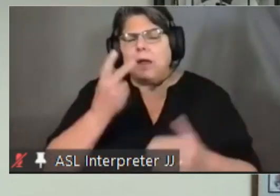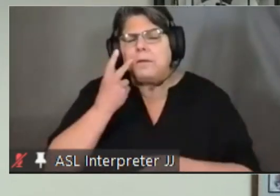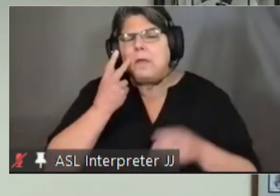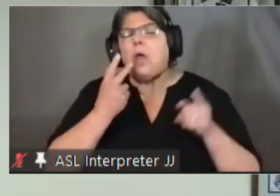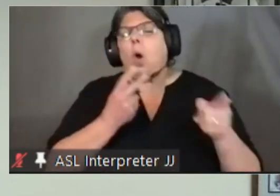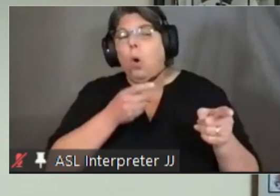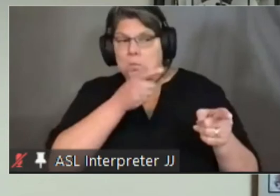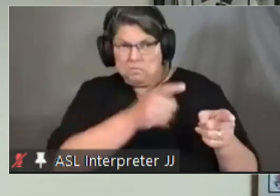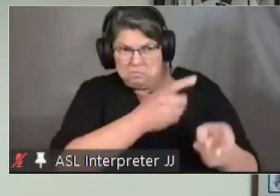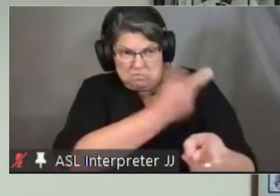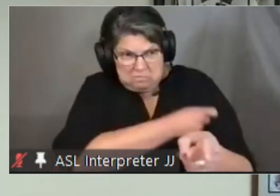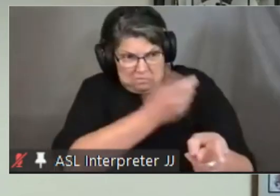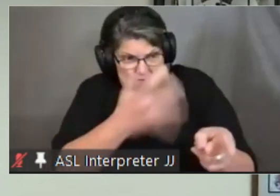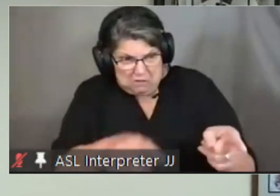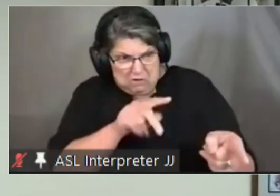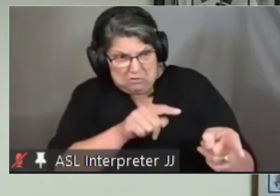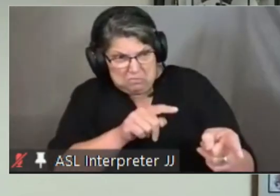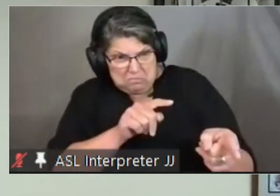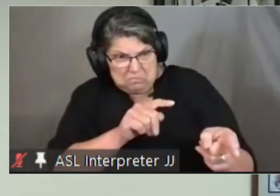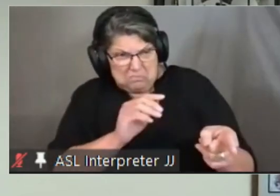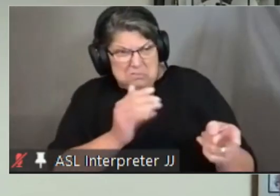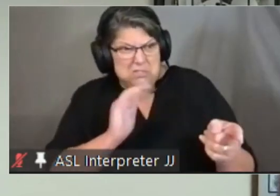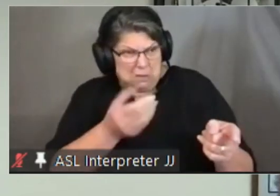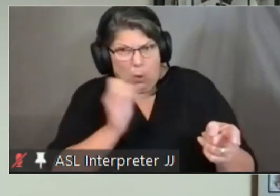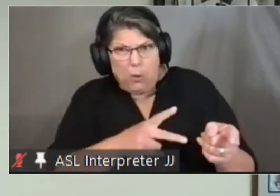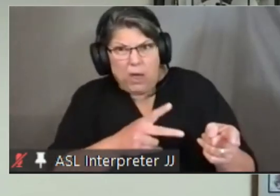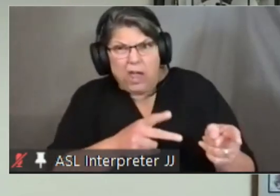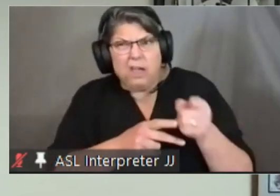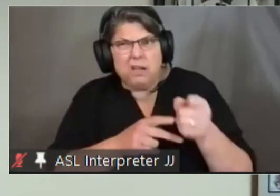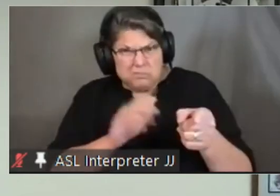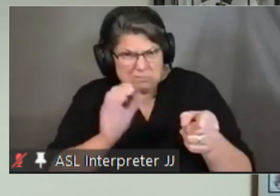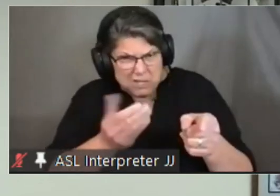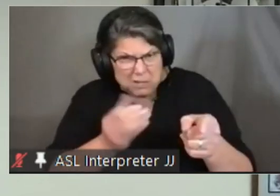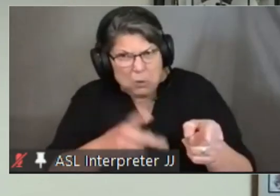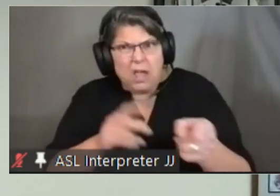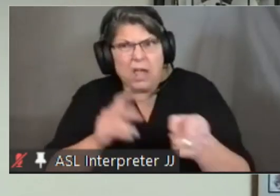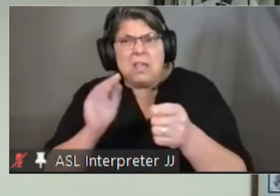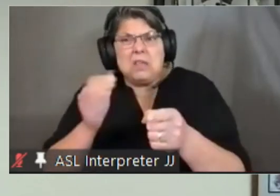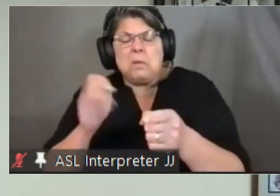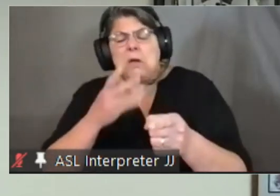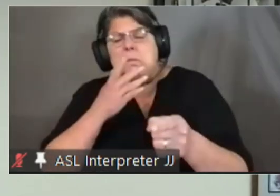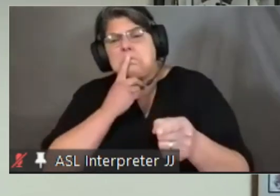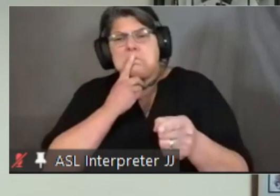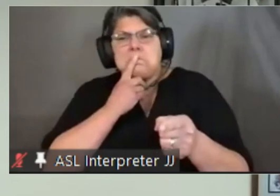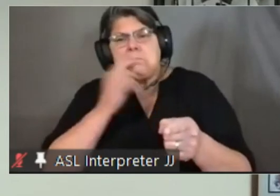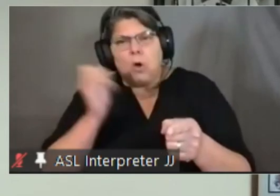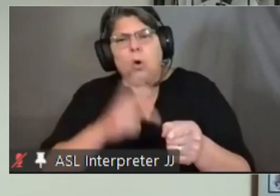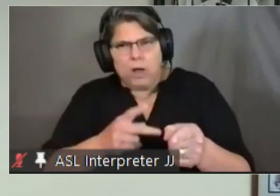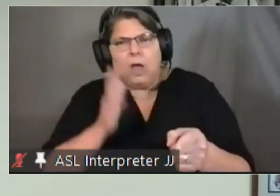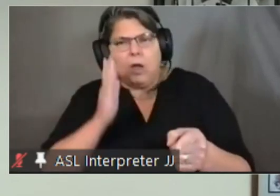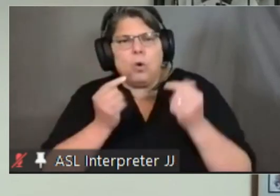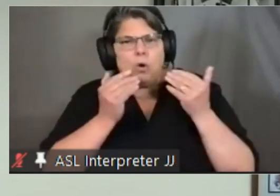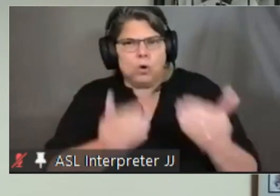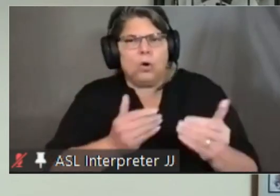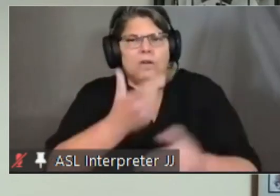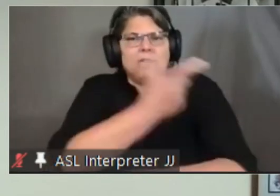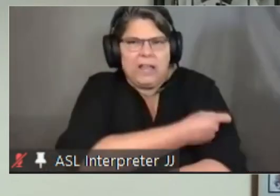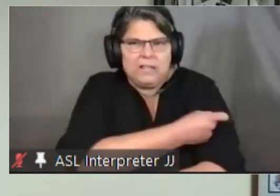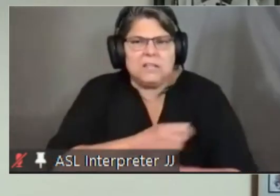know so-and-so was vaccinated and and they see more people around them who've been vaccinated and uh the the uh you know there's